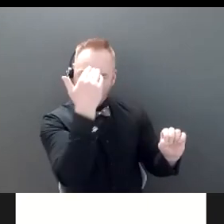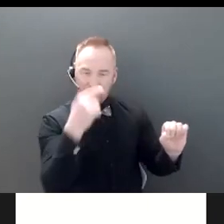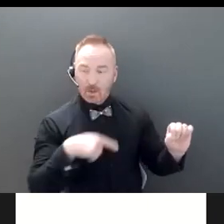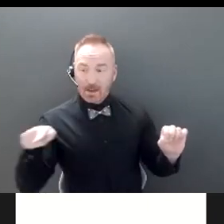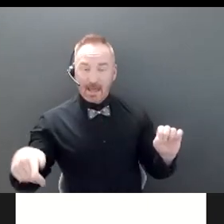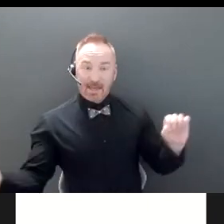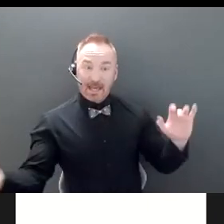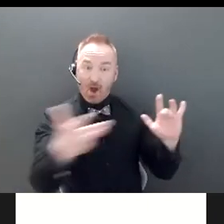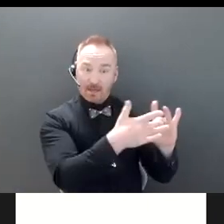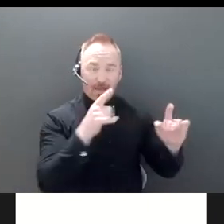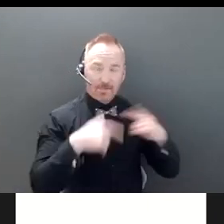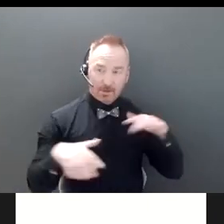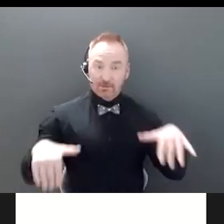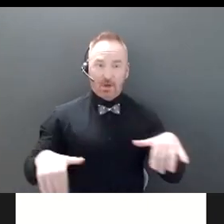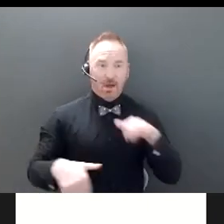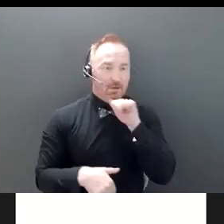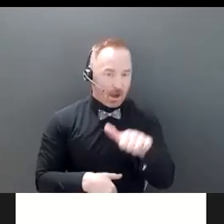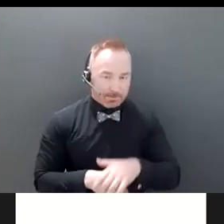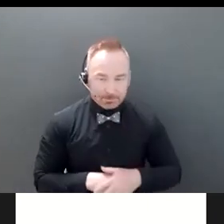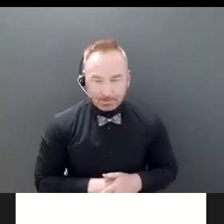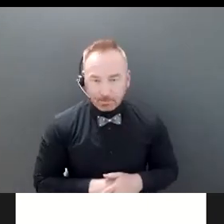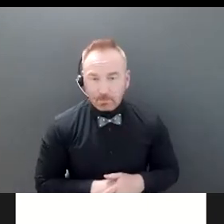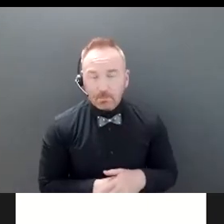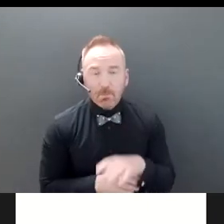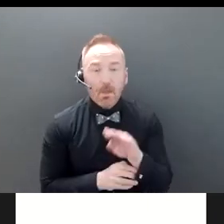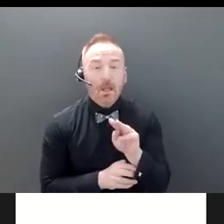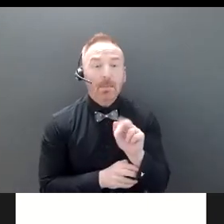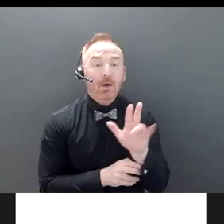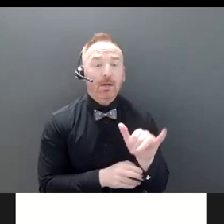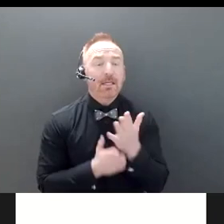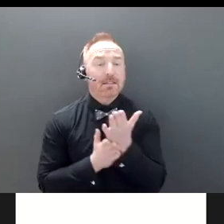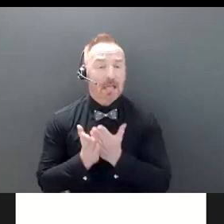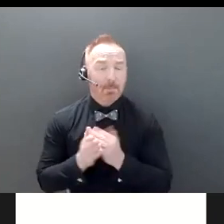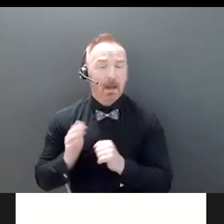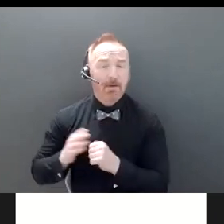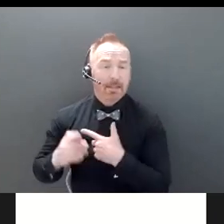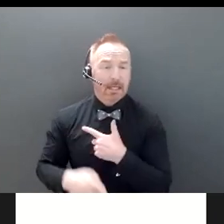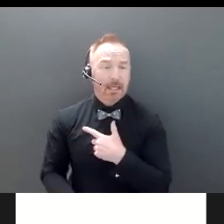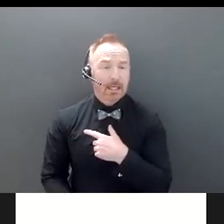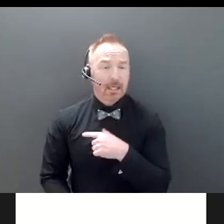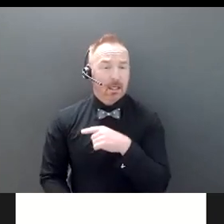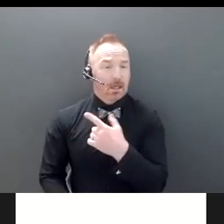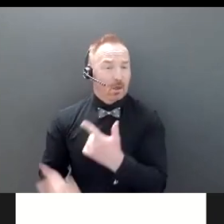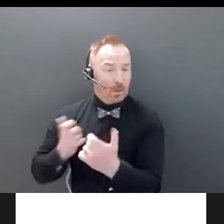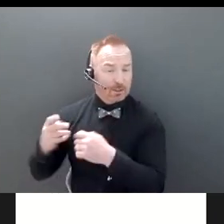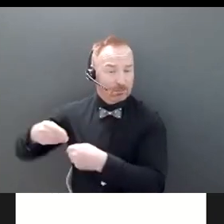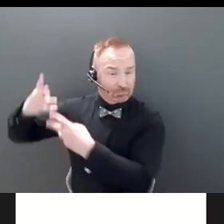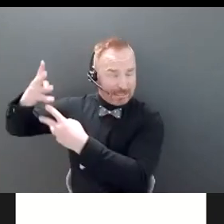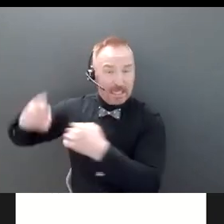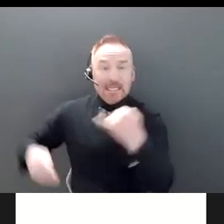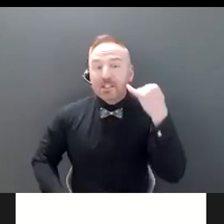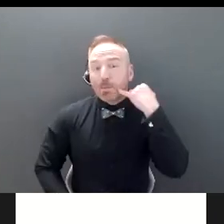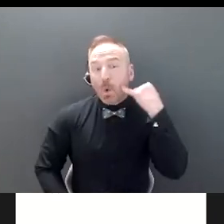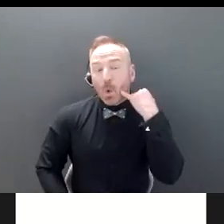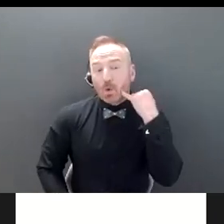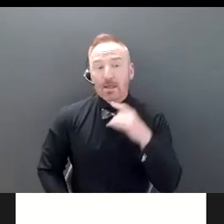And then, I think in leading to that, a few, the questions came in saying, if the senior themselves does not want to report